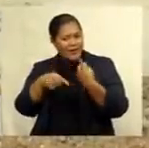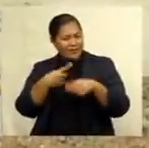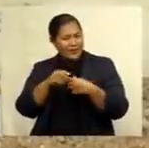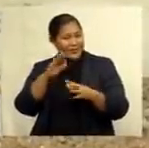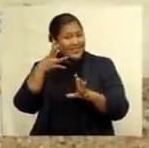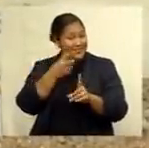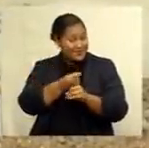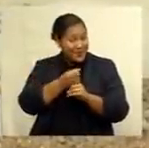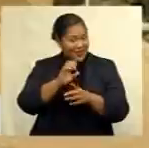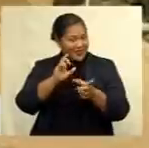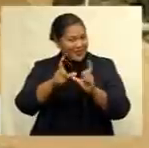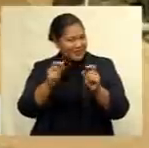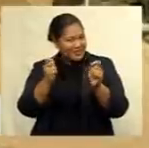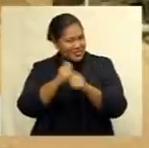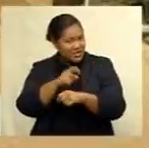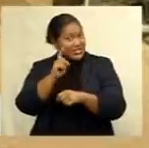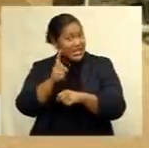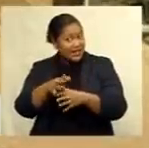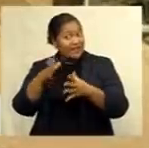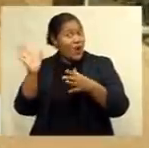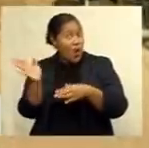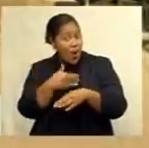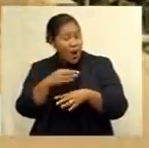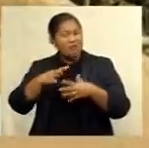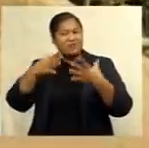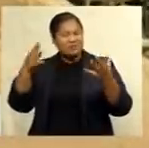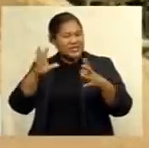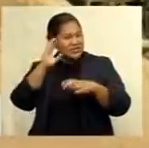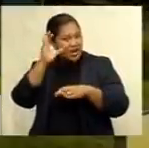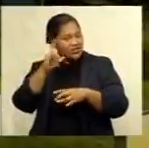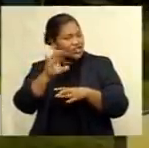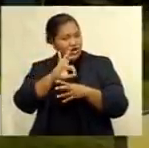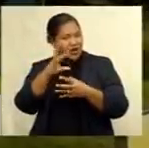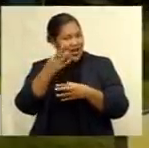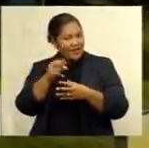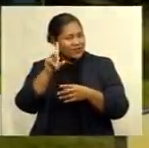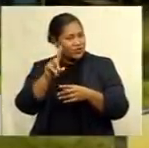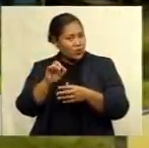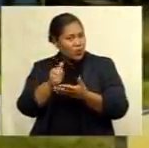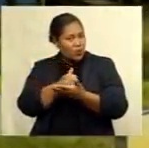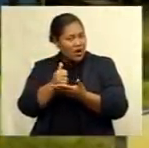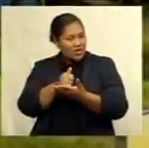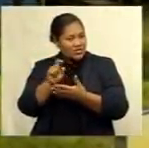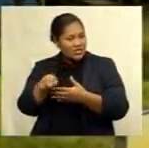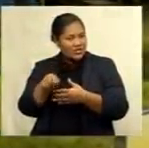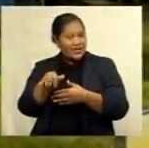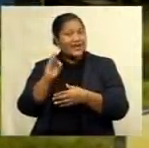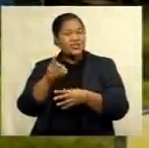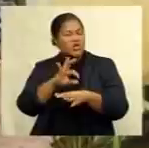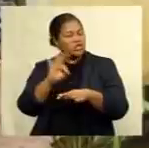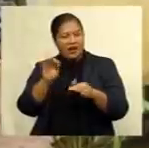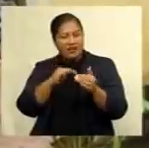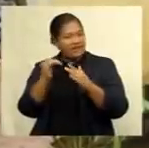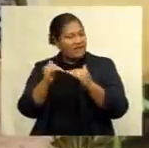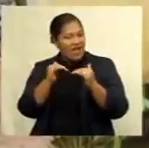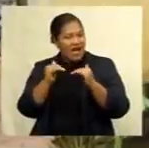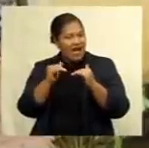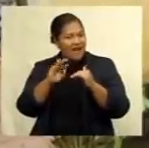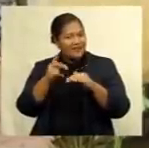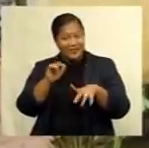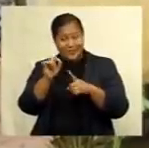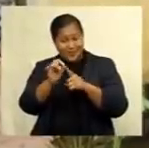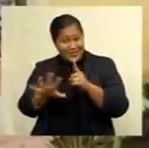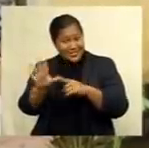if larger countries don't play their part. She says while the report is quite daunting, it's unfair and unfortunate that Pacific Island